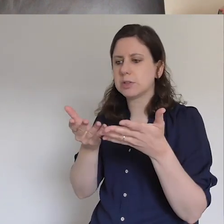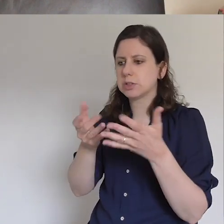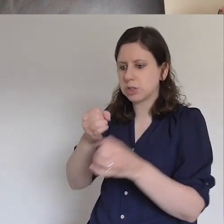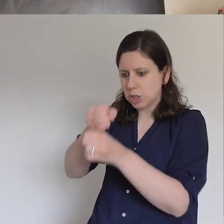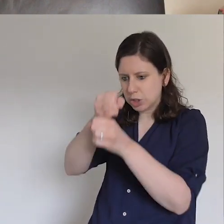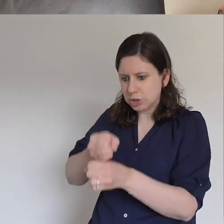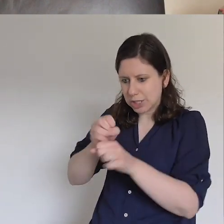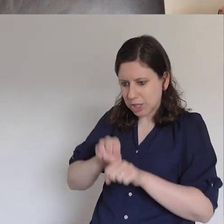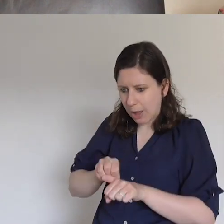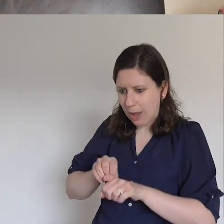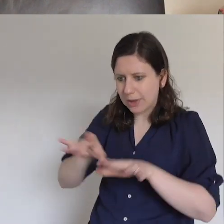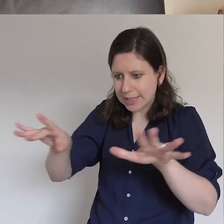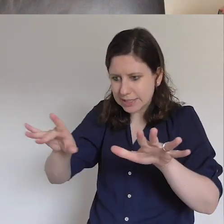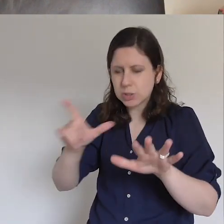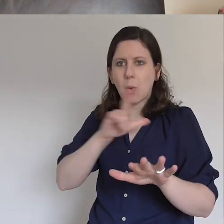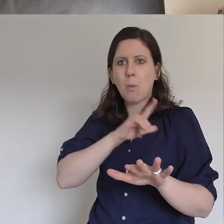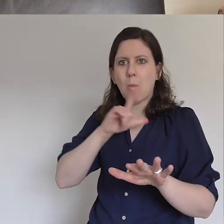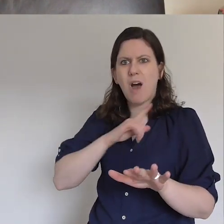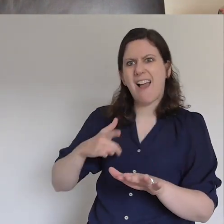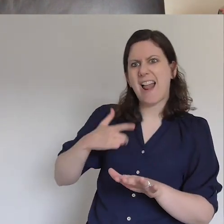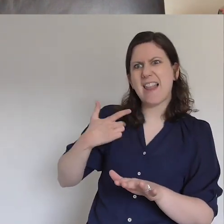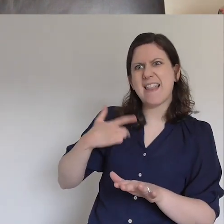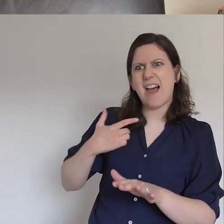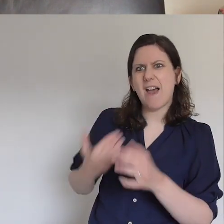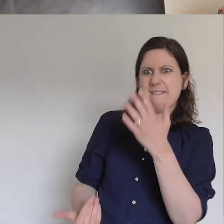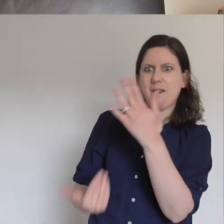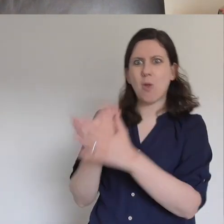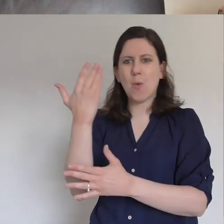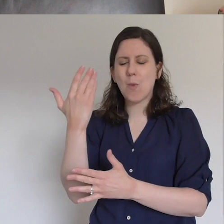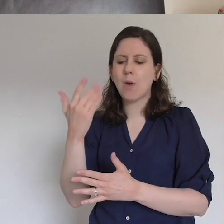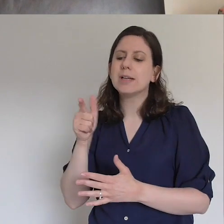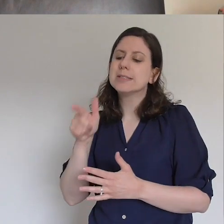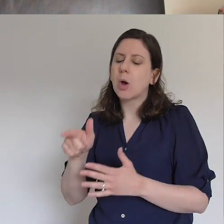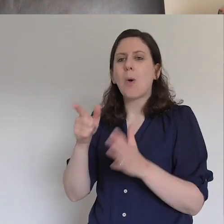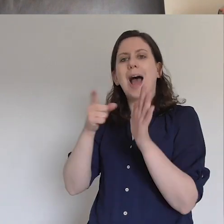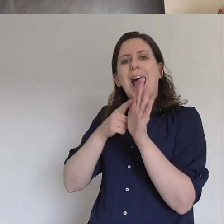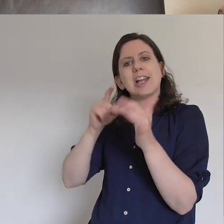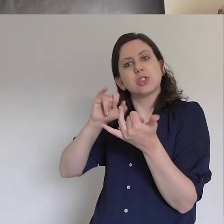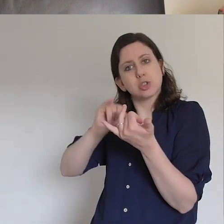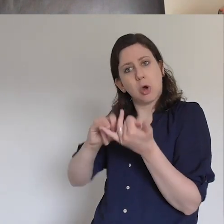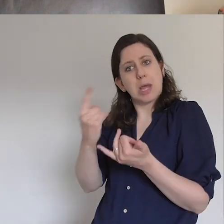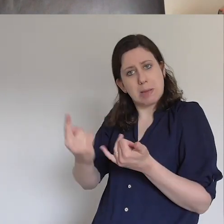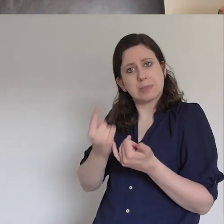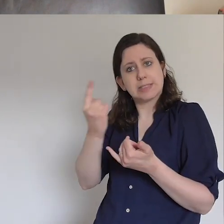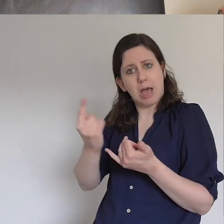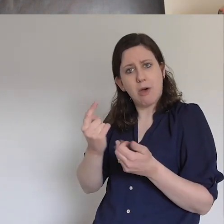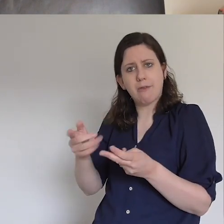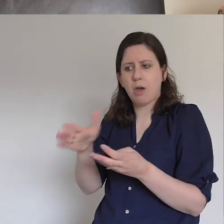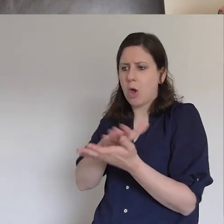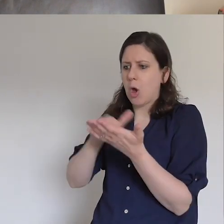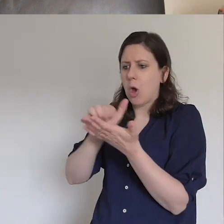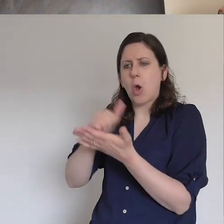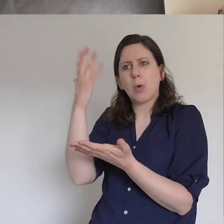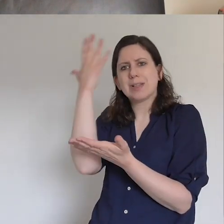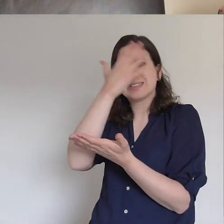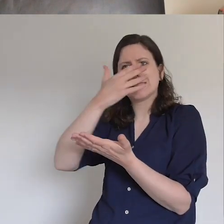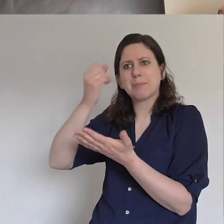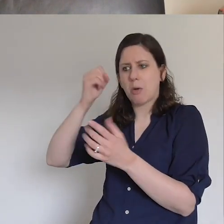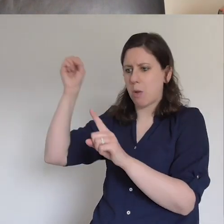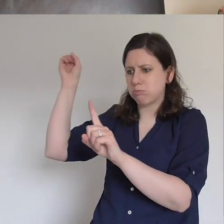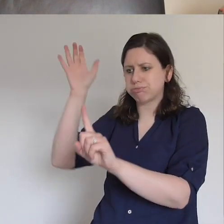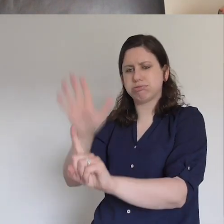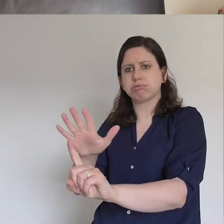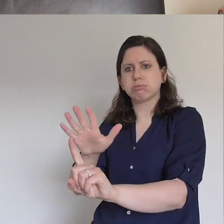Life to the Church. And Alan Scott, very much filled with the Holy Spirit, a really spirit-empowered story